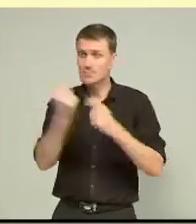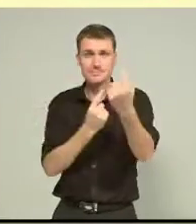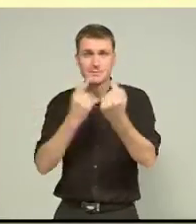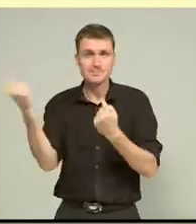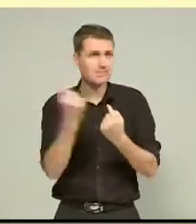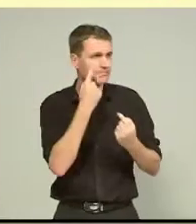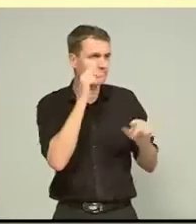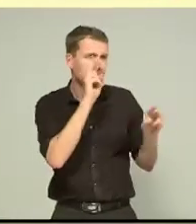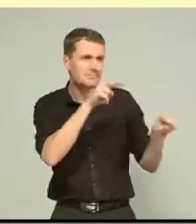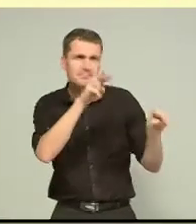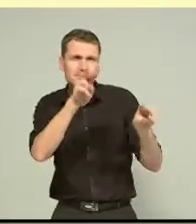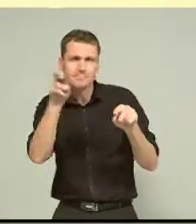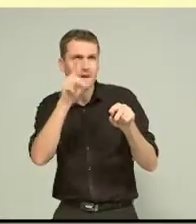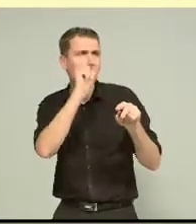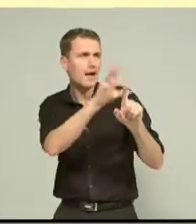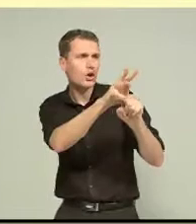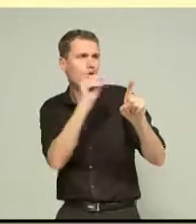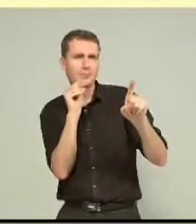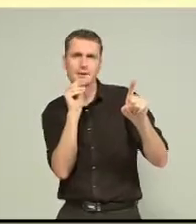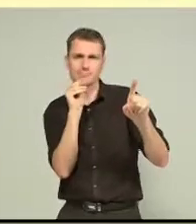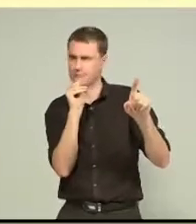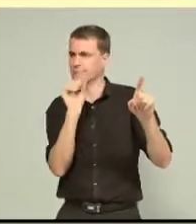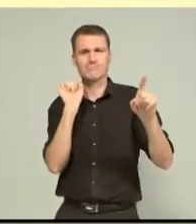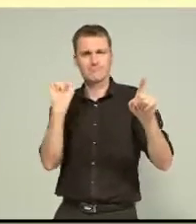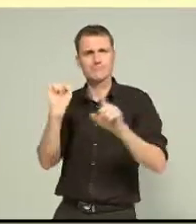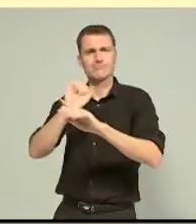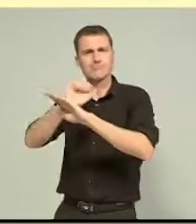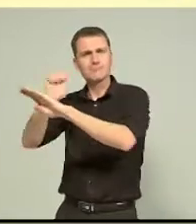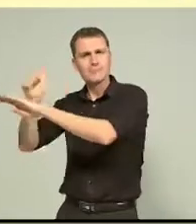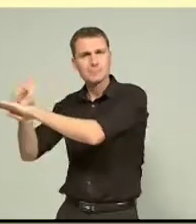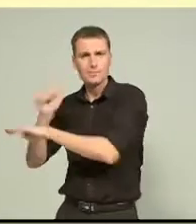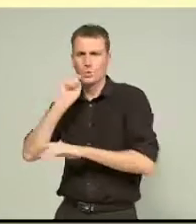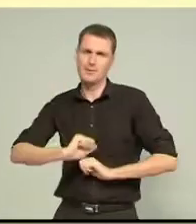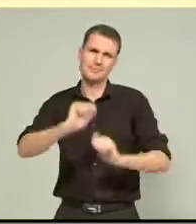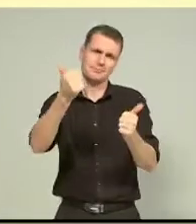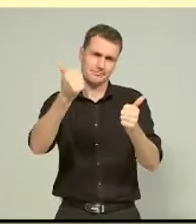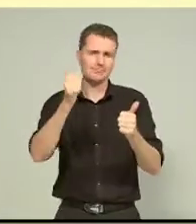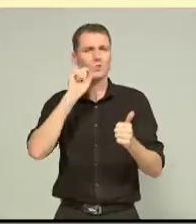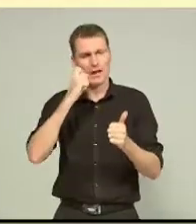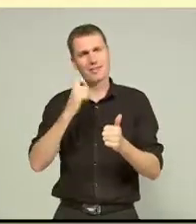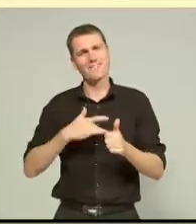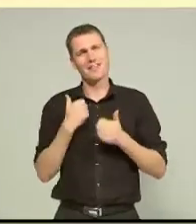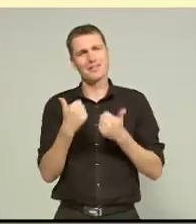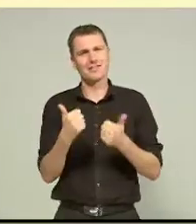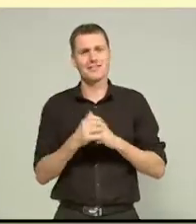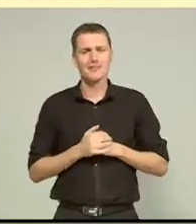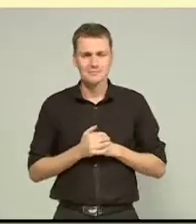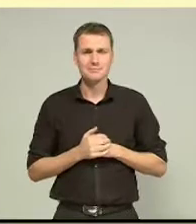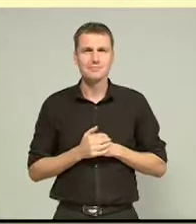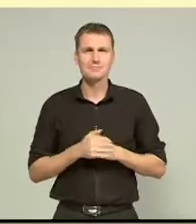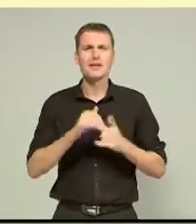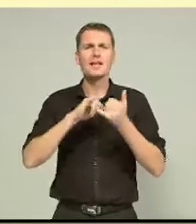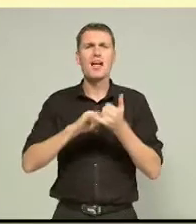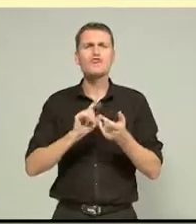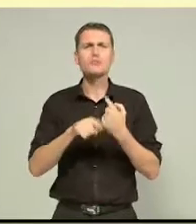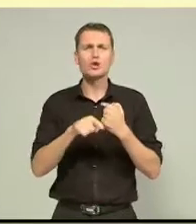making some decisions because of this, then that's what it's all about, and that will be very heartwarming indeed. Southern Response's Eric Bird